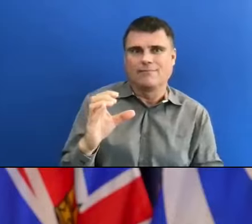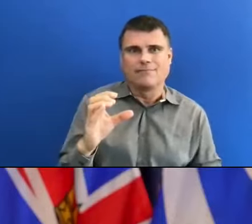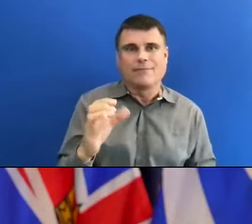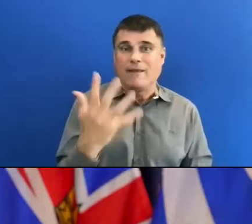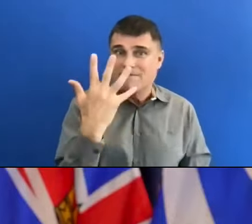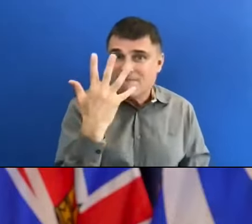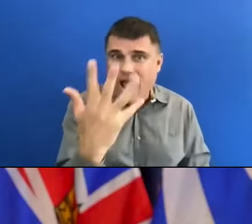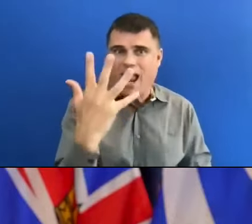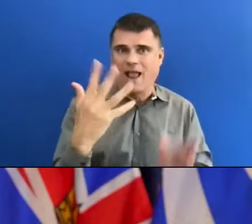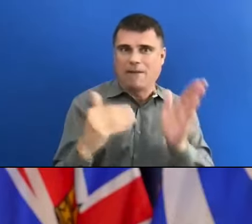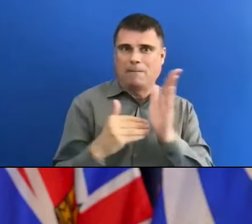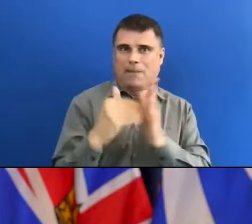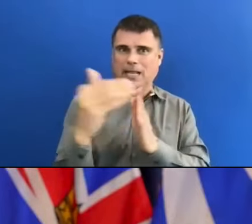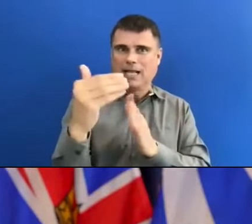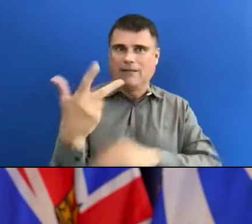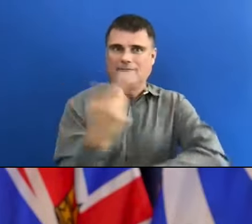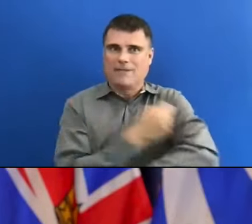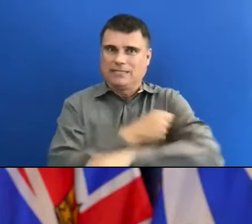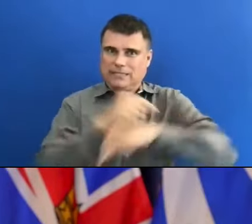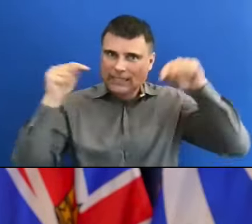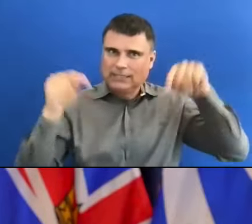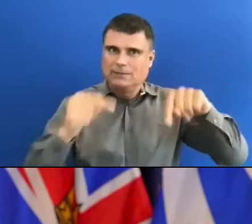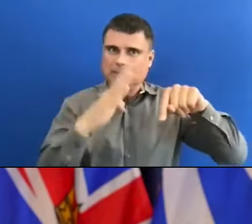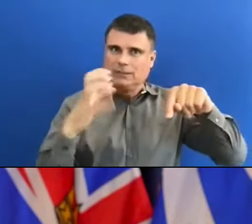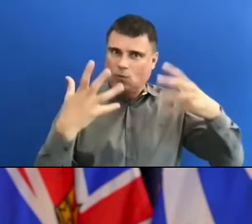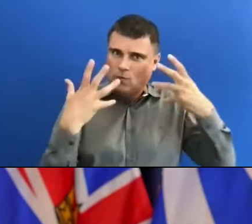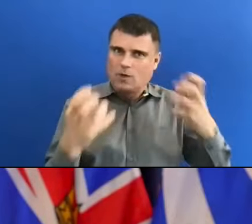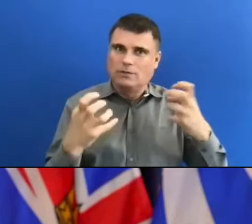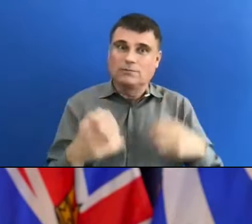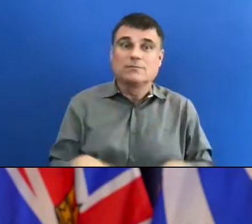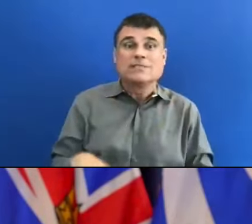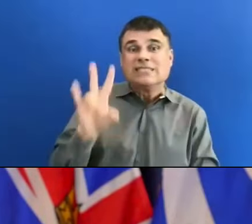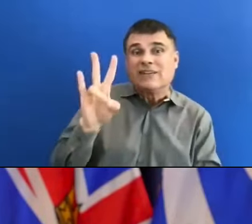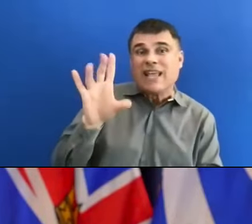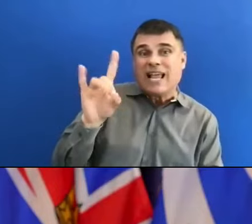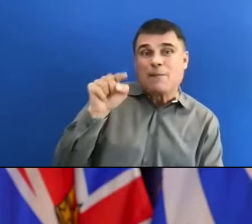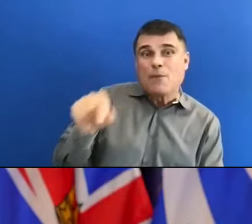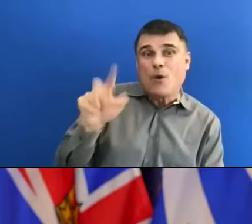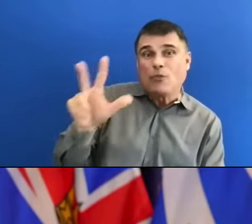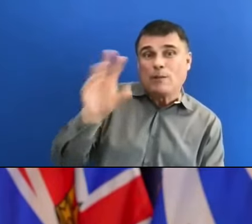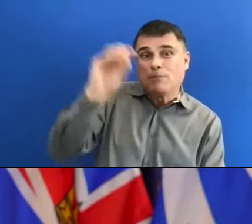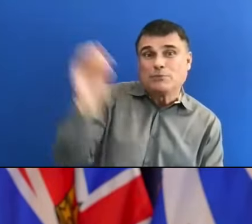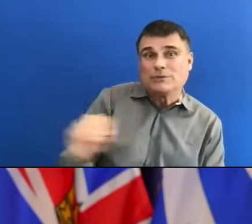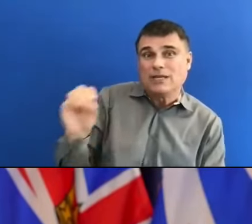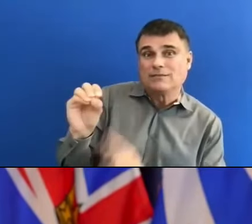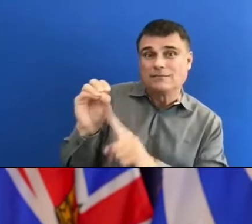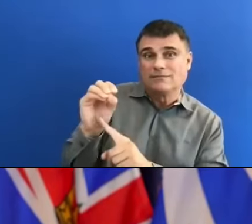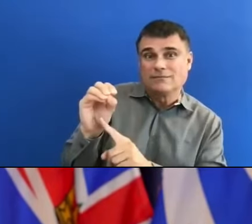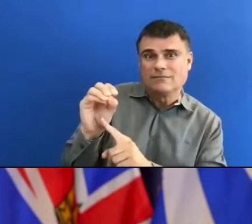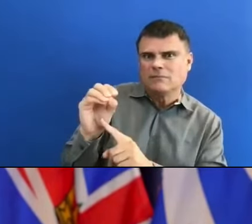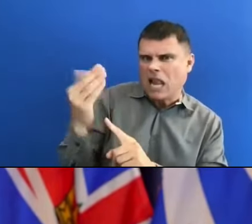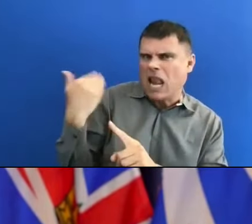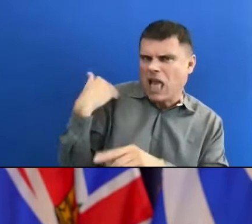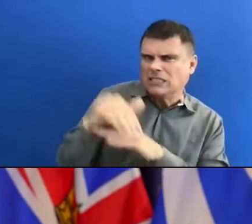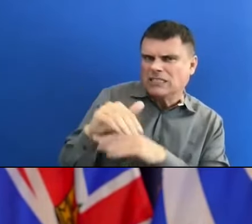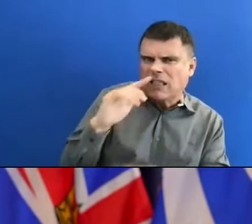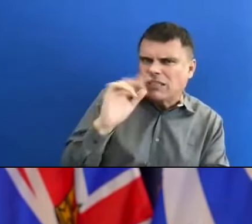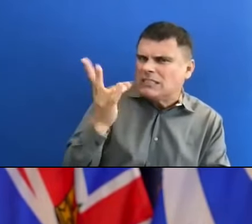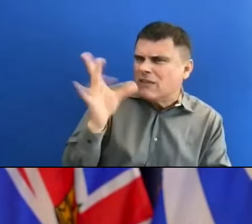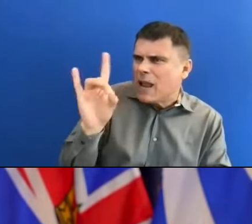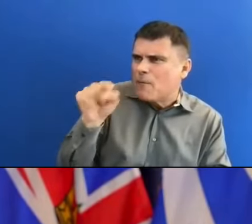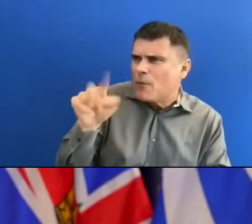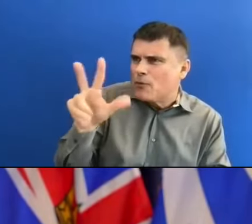extraordinarily well. 78.3% as of yesterday evening, of all those over 18, 77